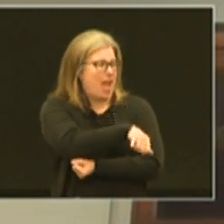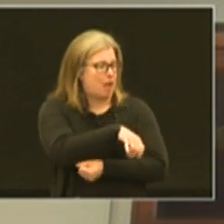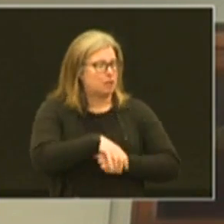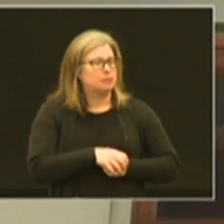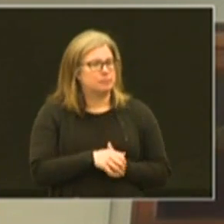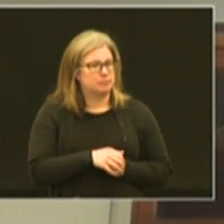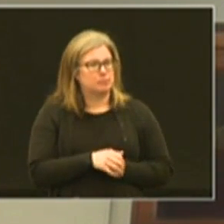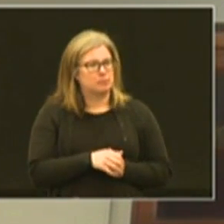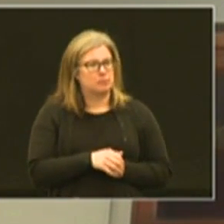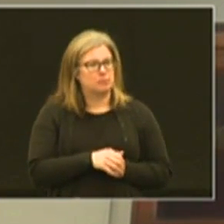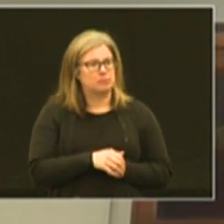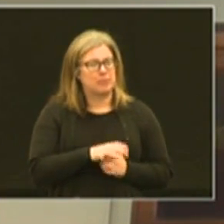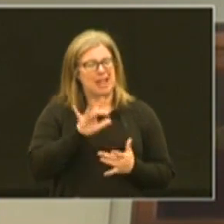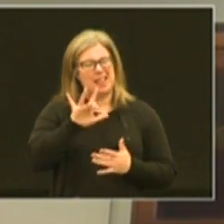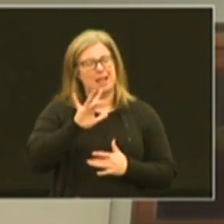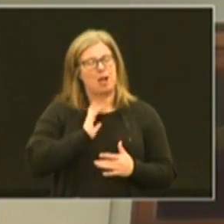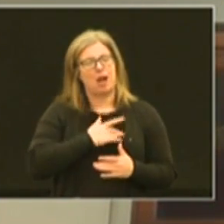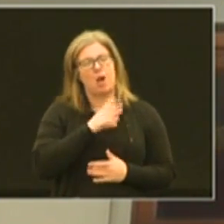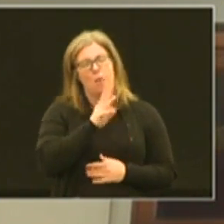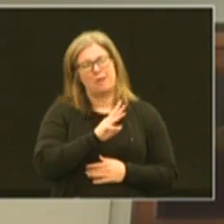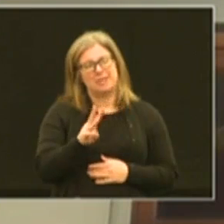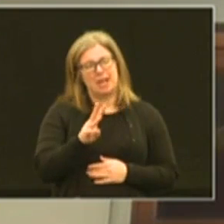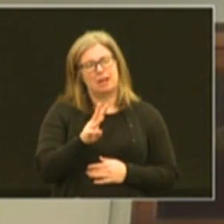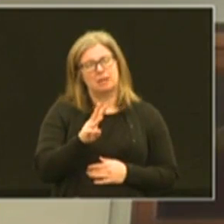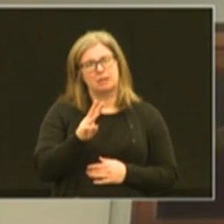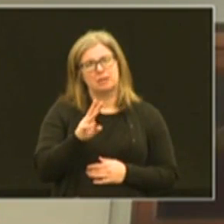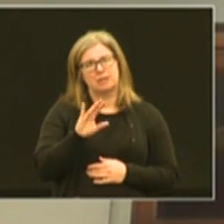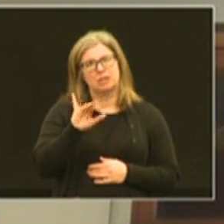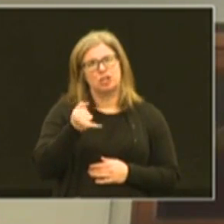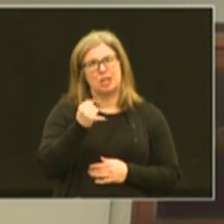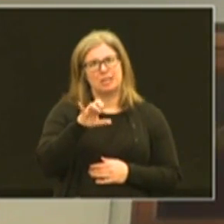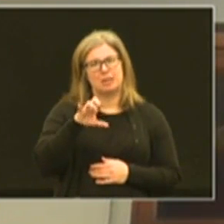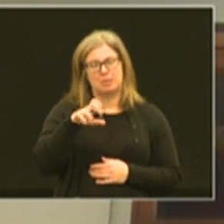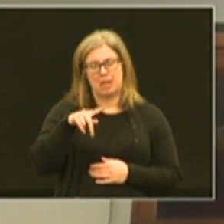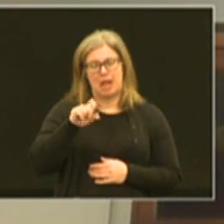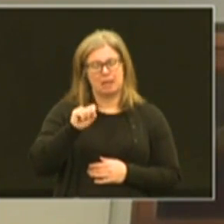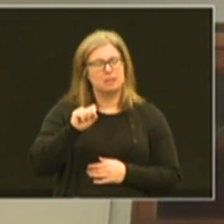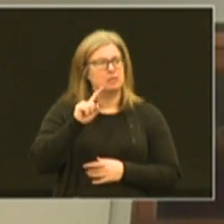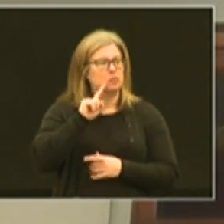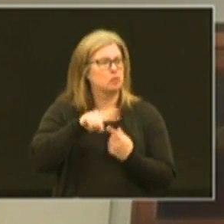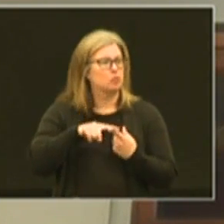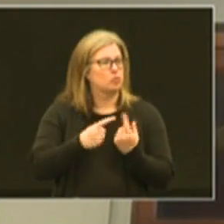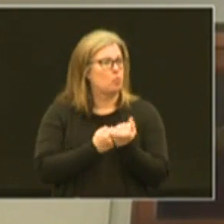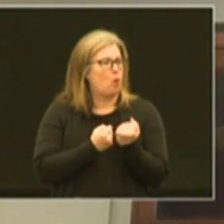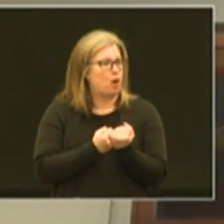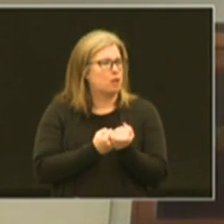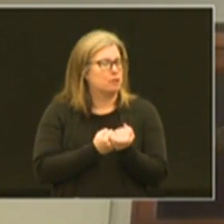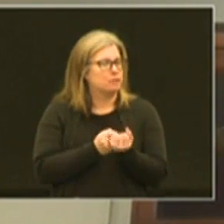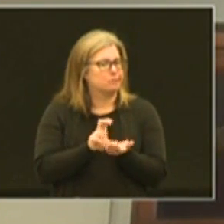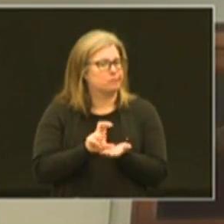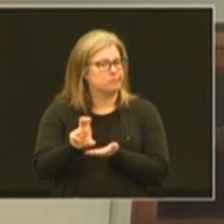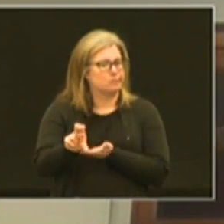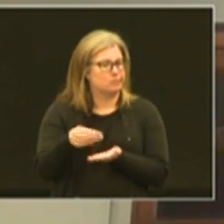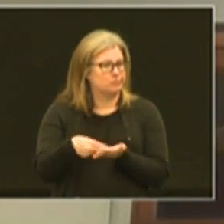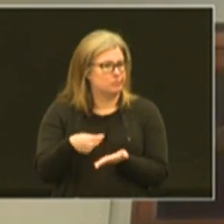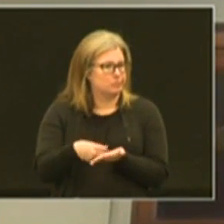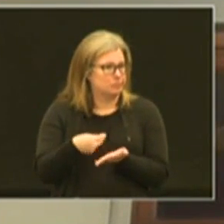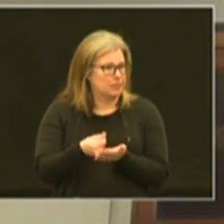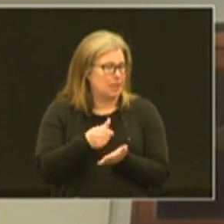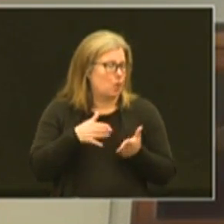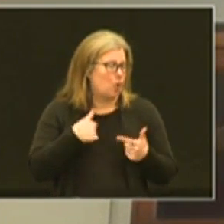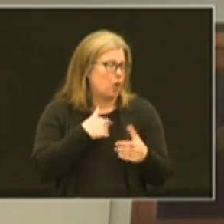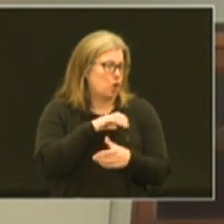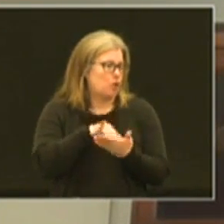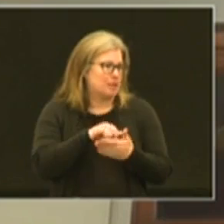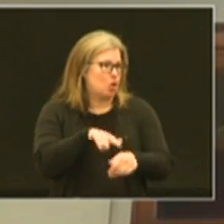and that link is on our website um at jcps to support um in any way how we